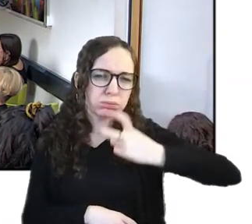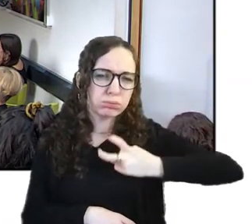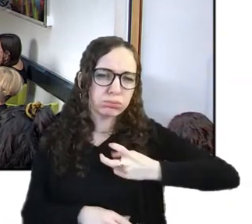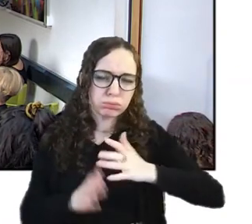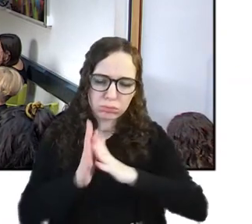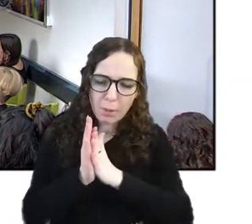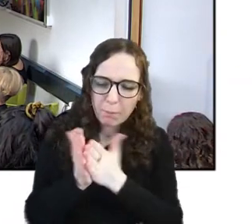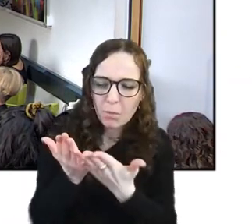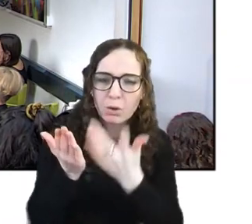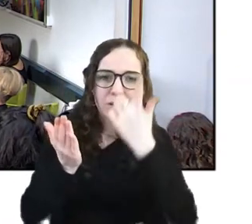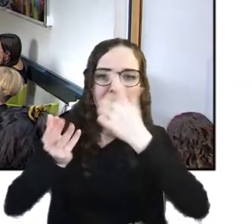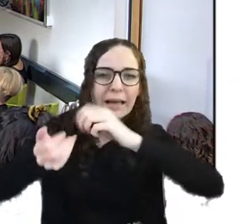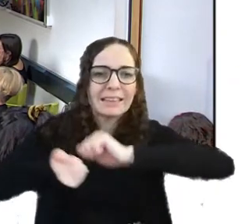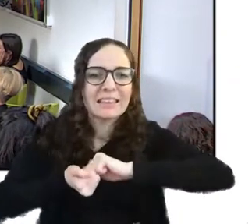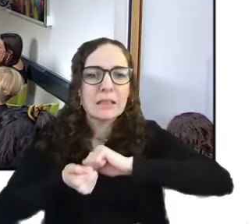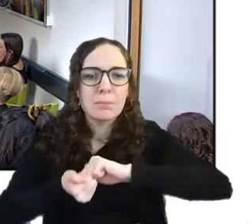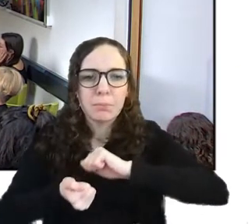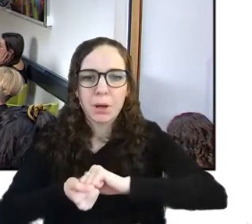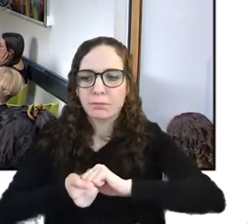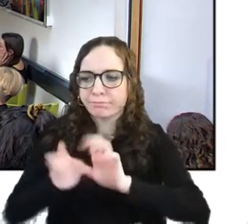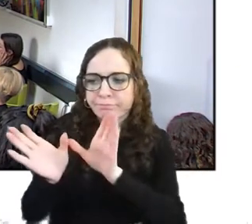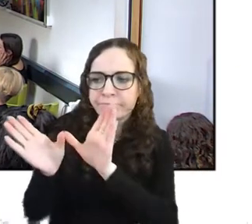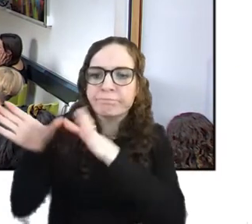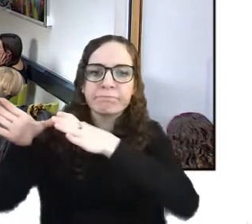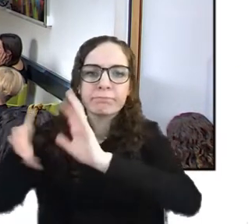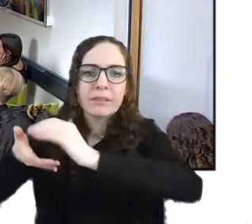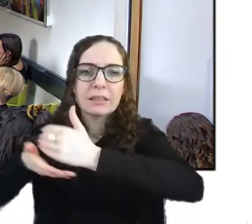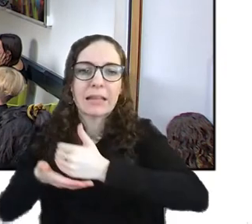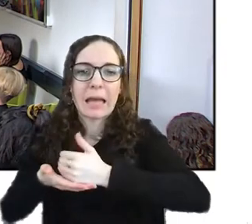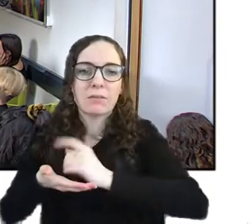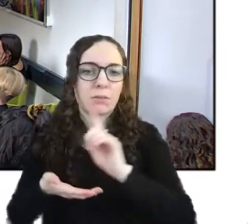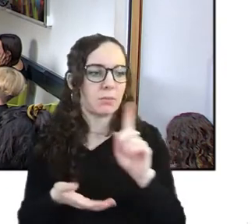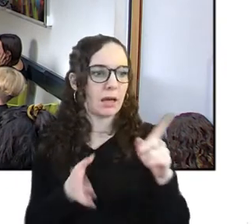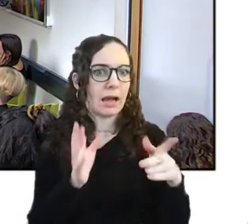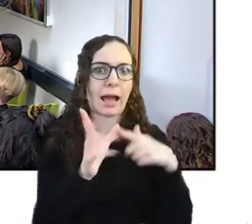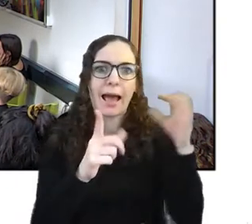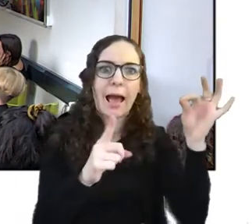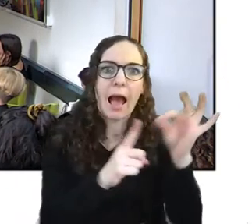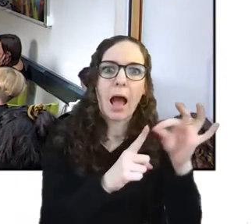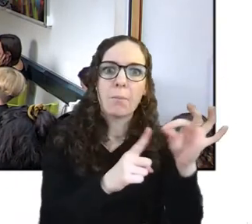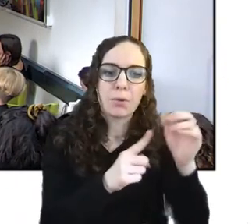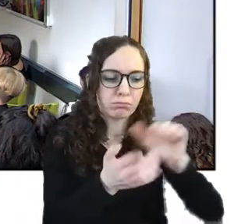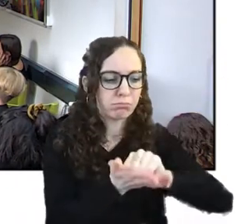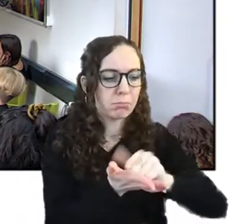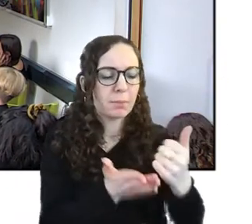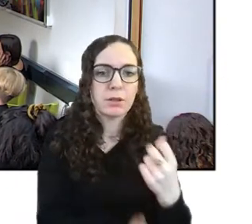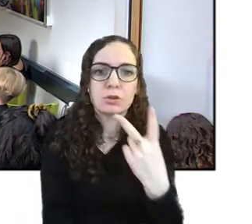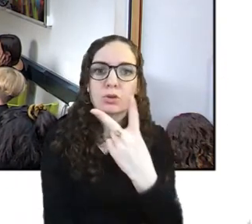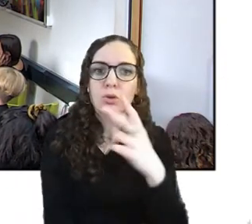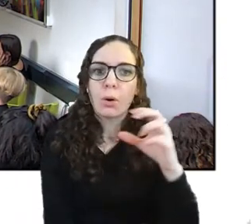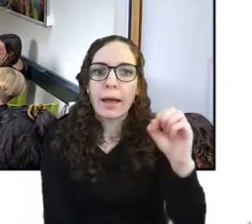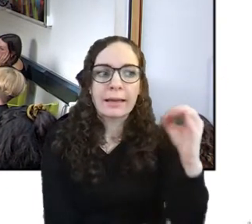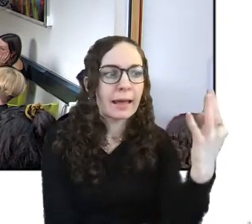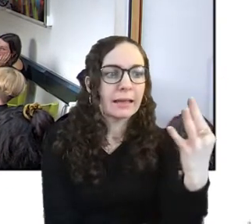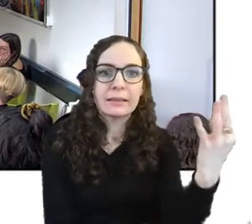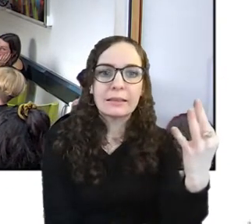like an app published in 2018 it's already gone it's crazy if i can add a little post